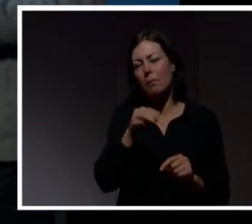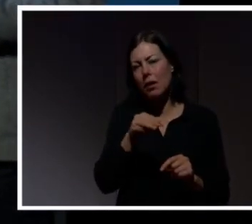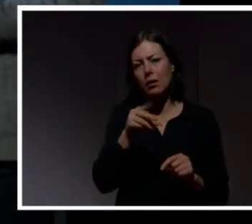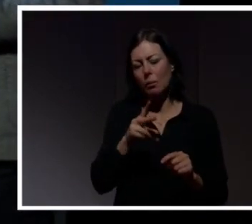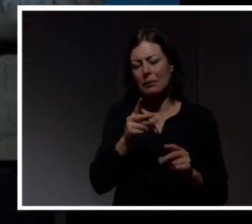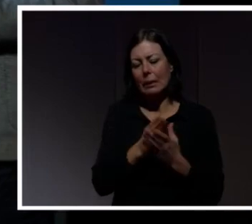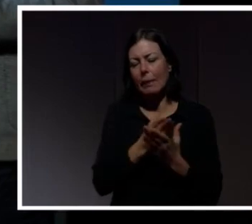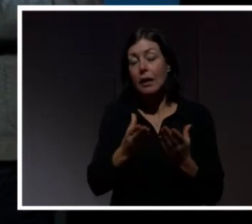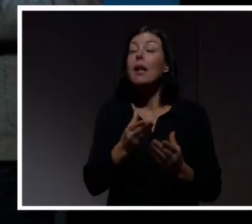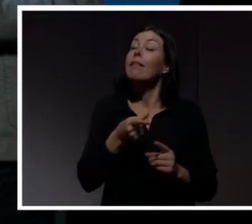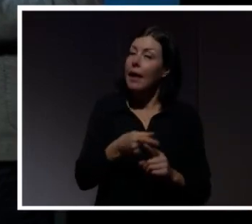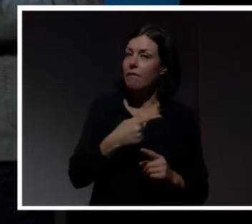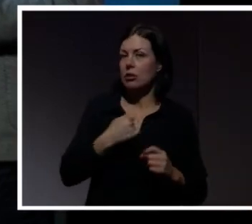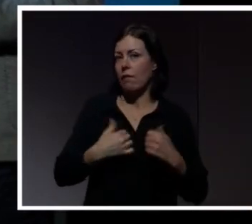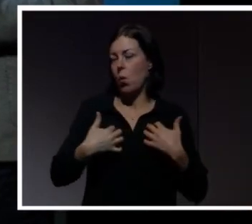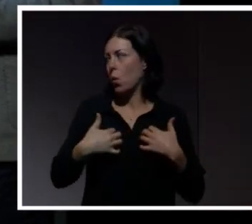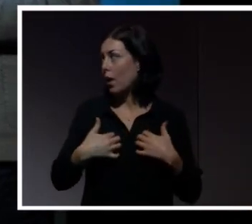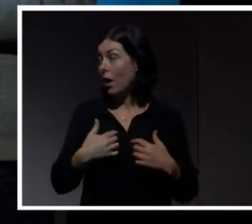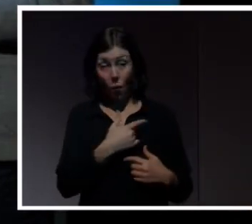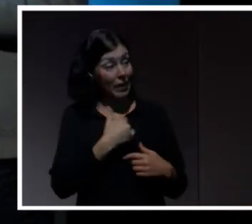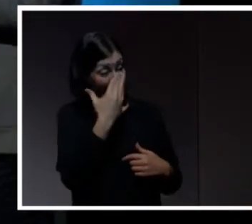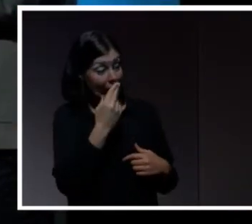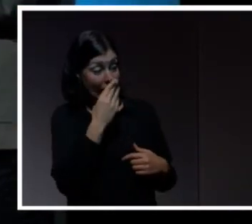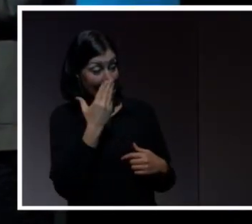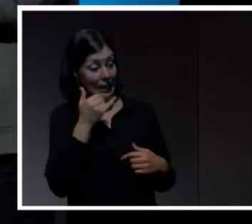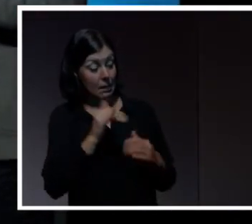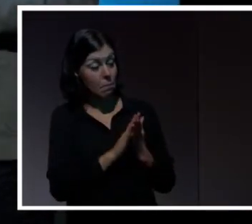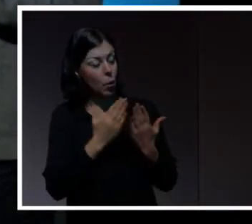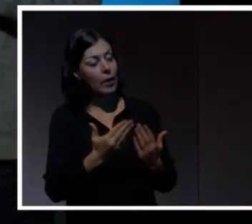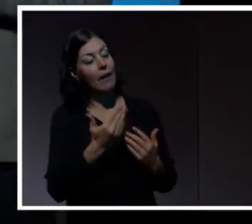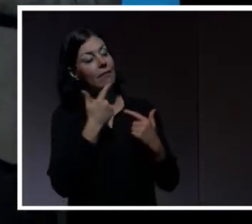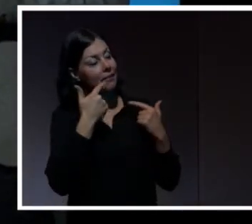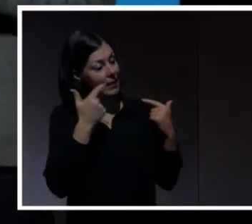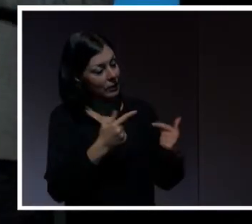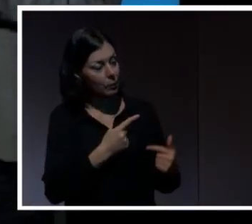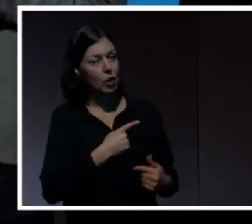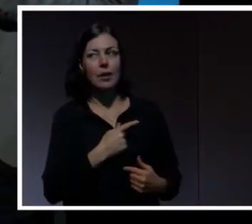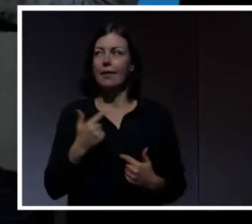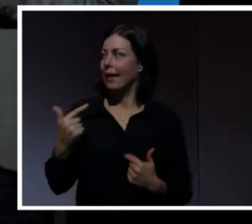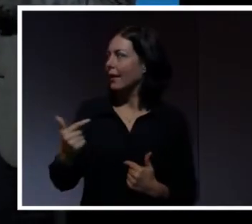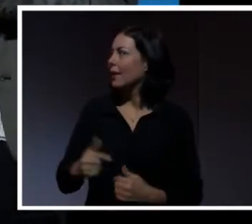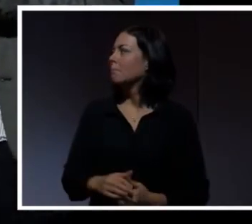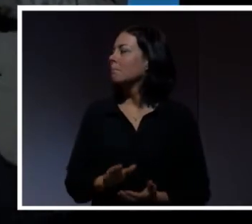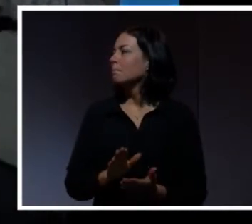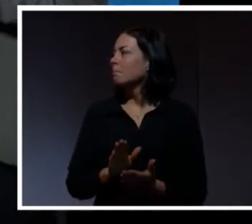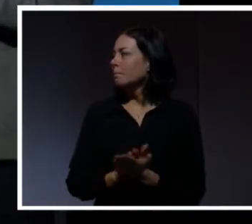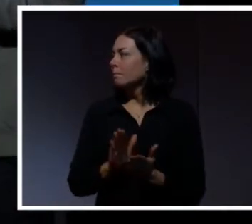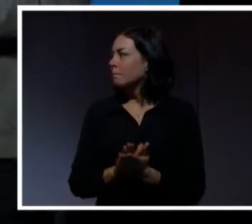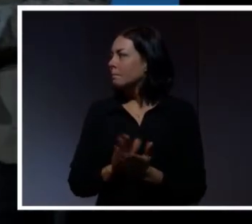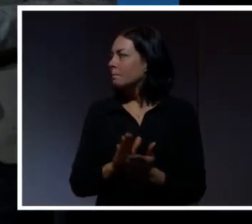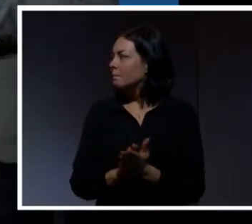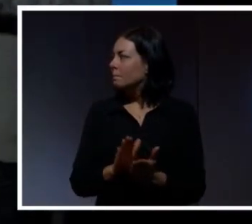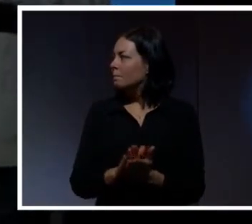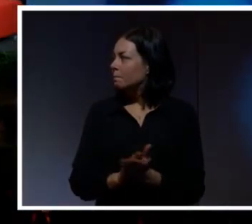worried about. Very good. And we can read more about them in the book as I have. Here we are. Thank you very much. Thank you. There we are.